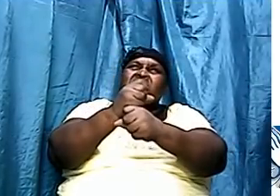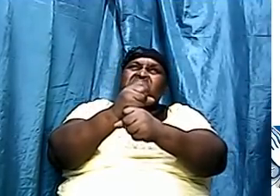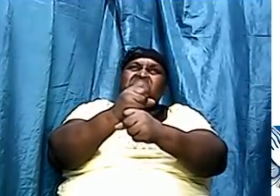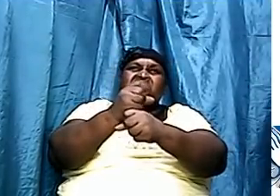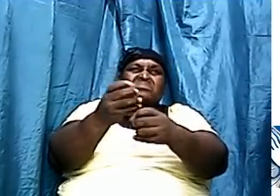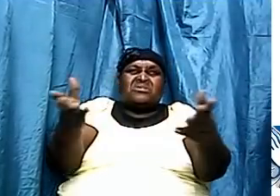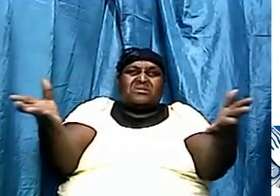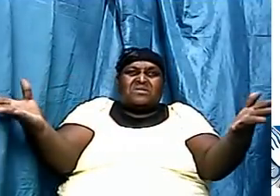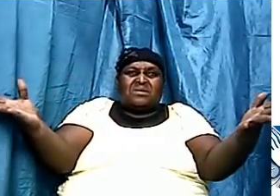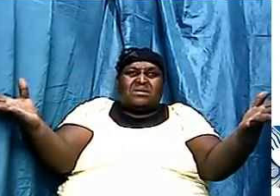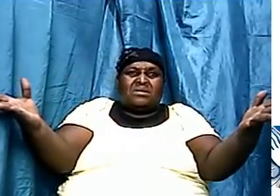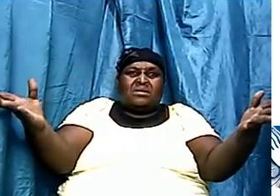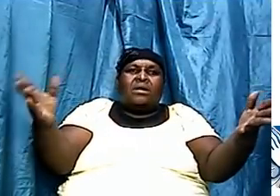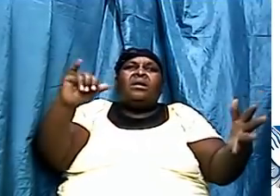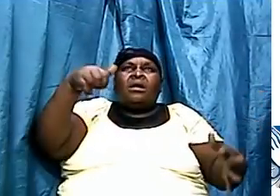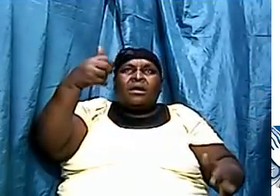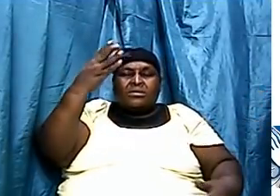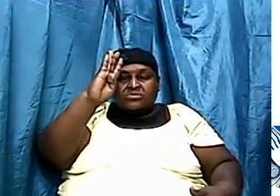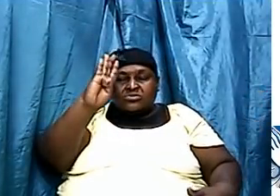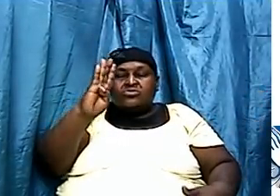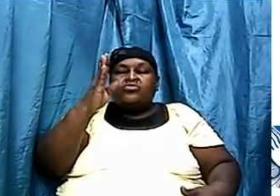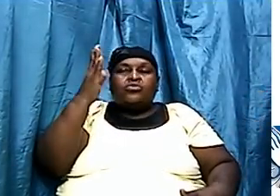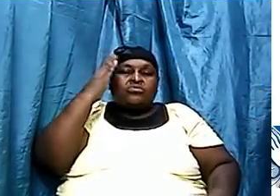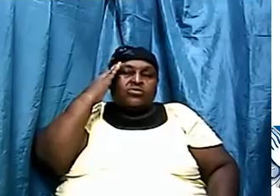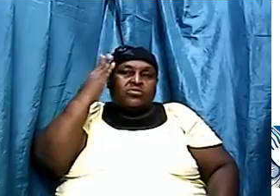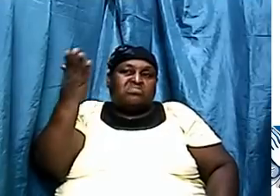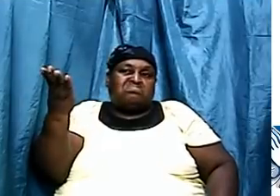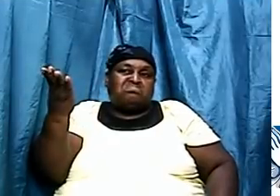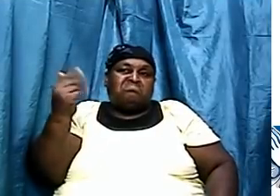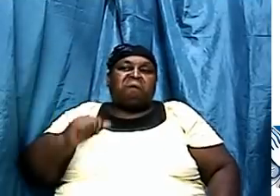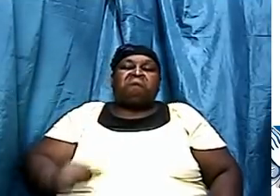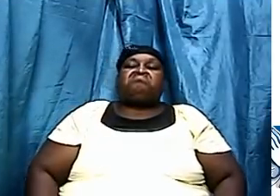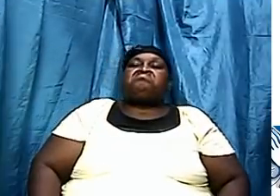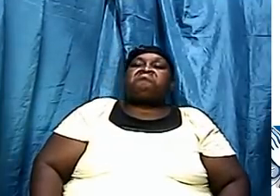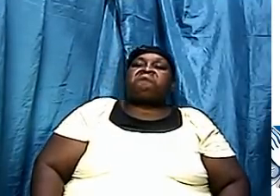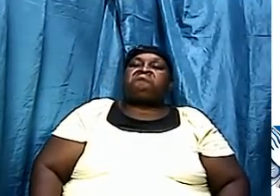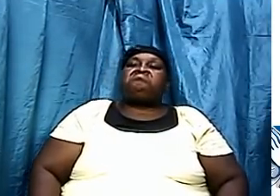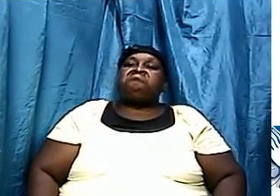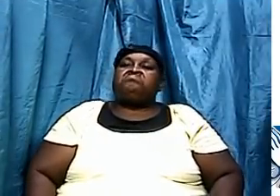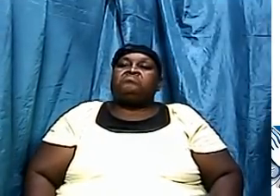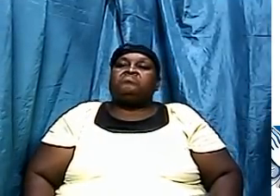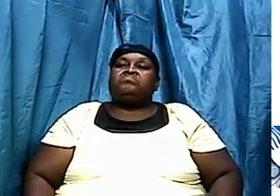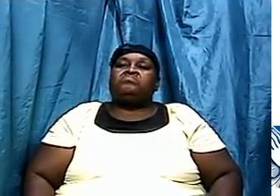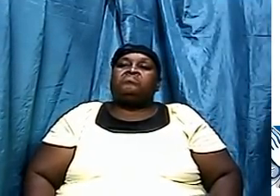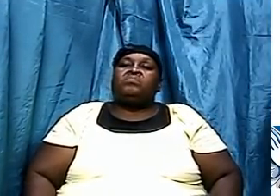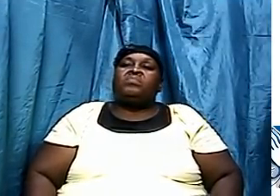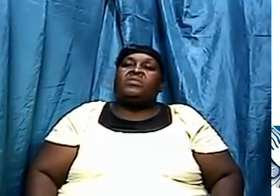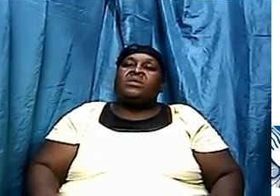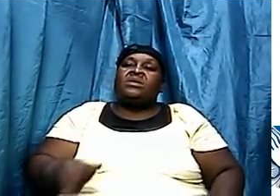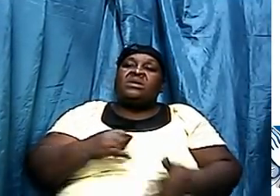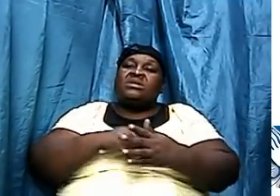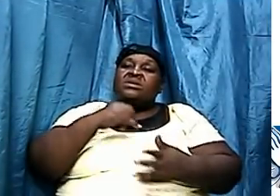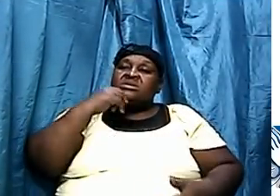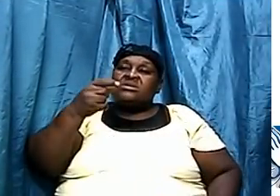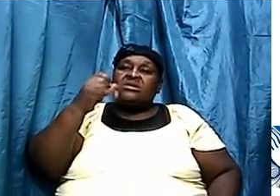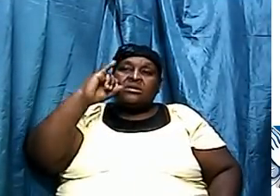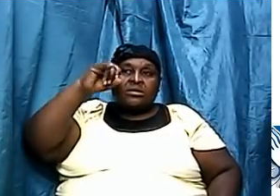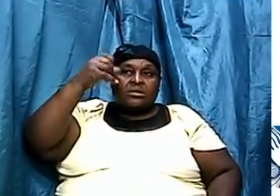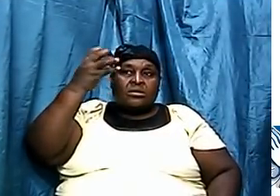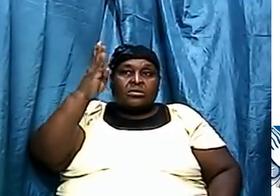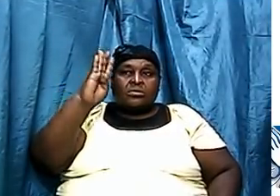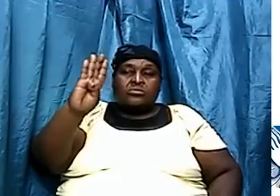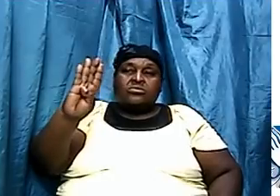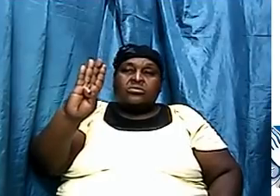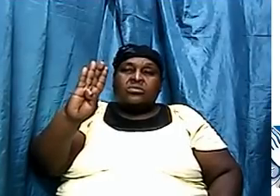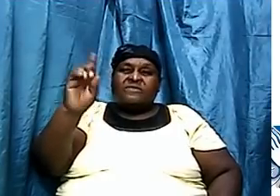You know what is fascinating about Job, even more than Isaiah? It is said that Job is one of the first books that